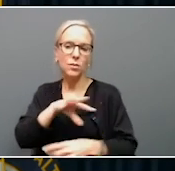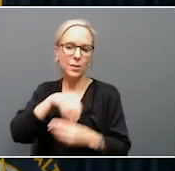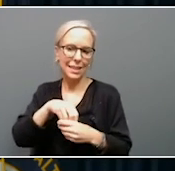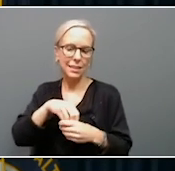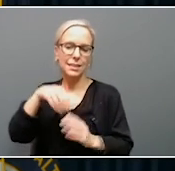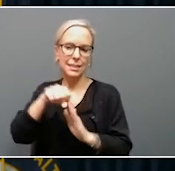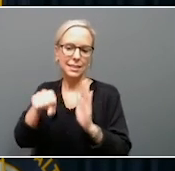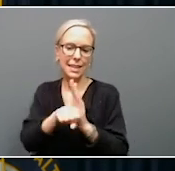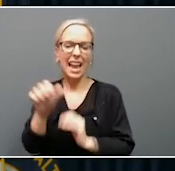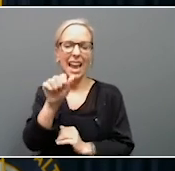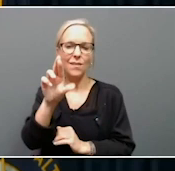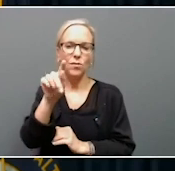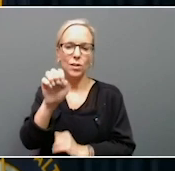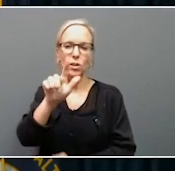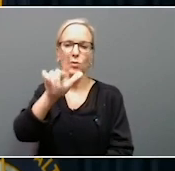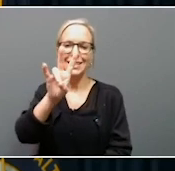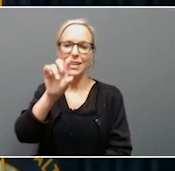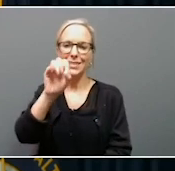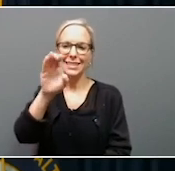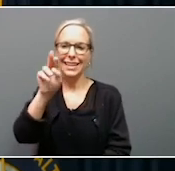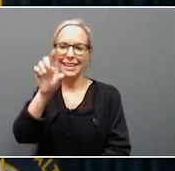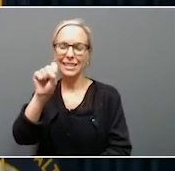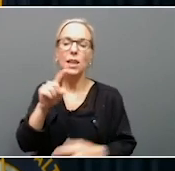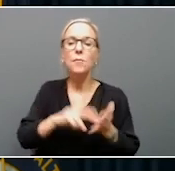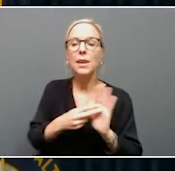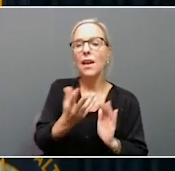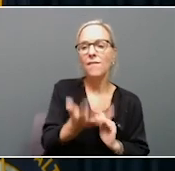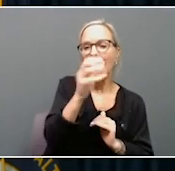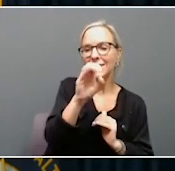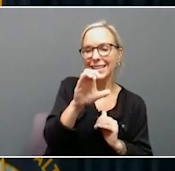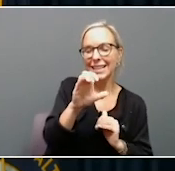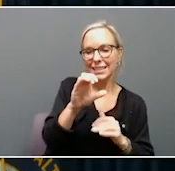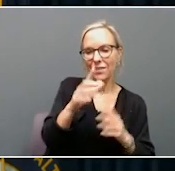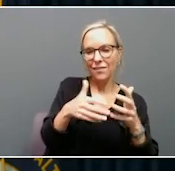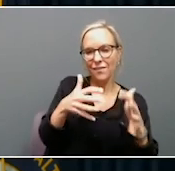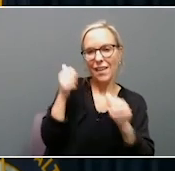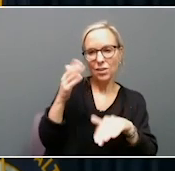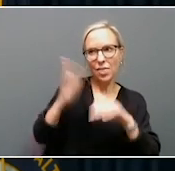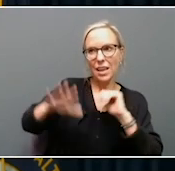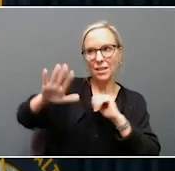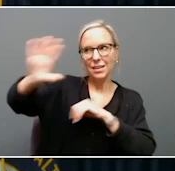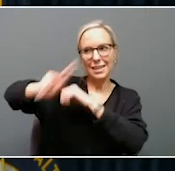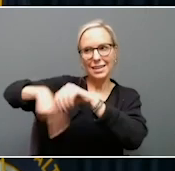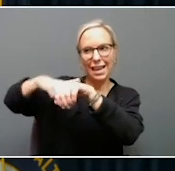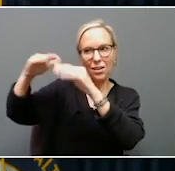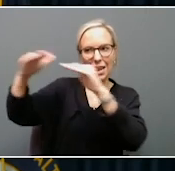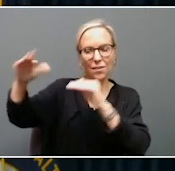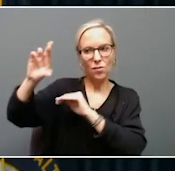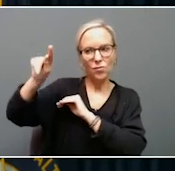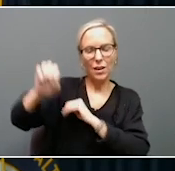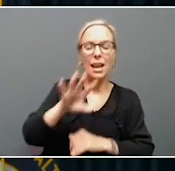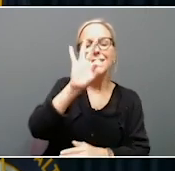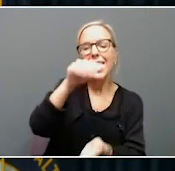rate of 27 seconds, which is five seconds faster than the national rate. There have been nearly 9,000 text messages and